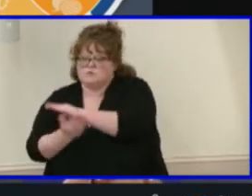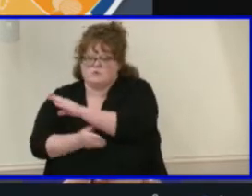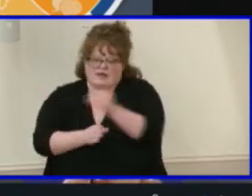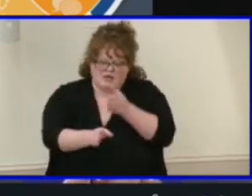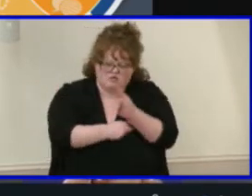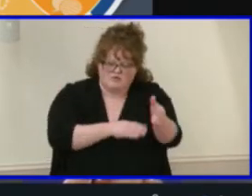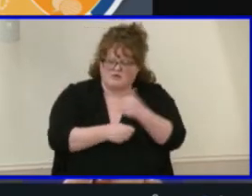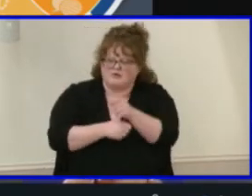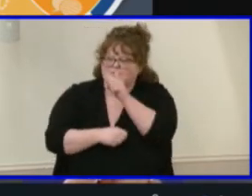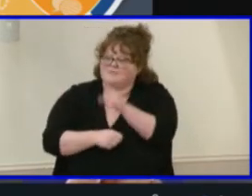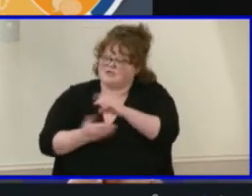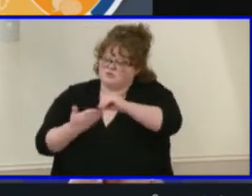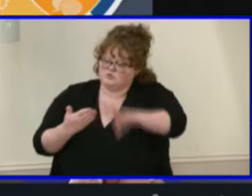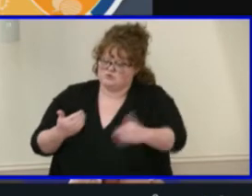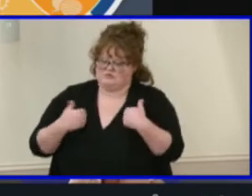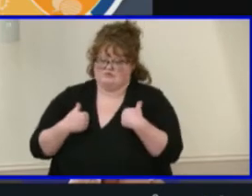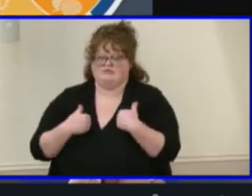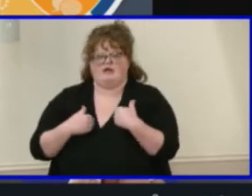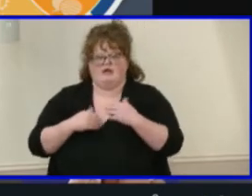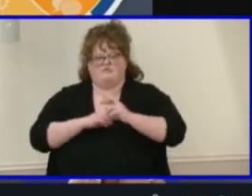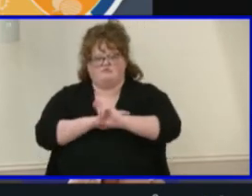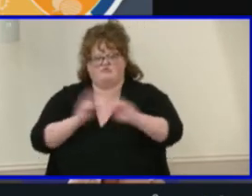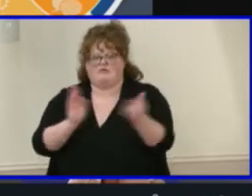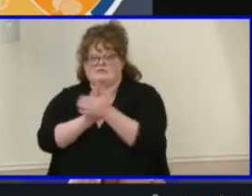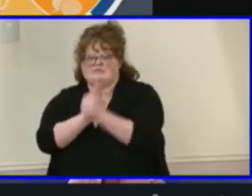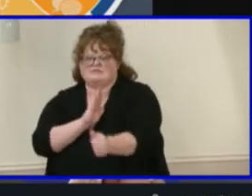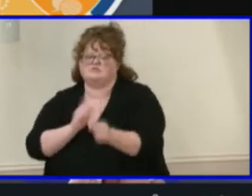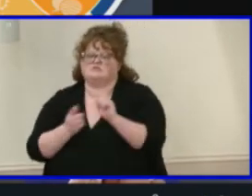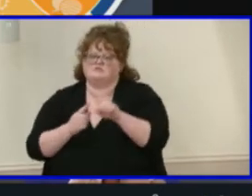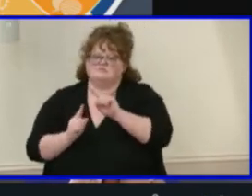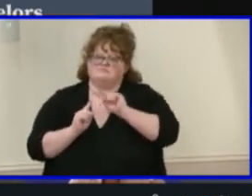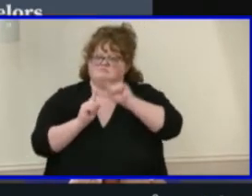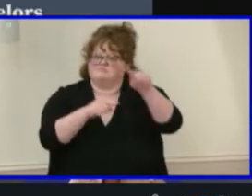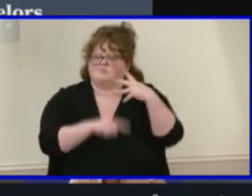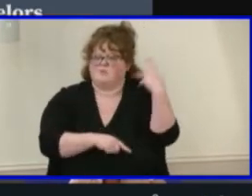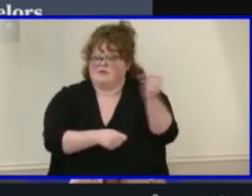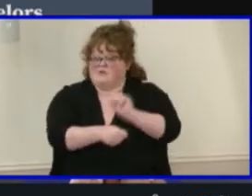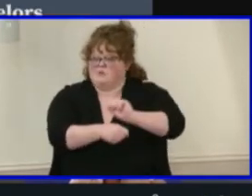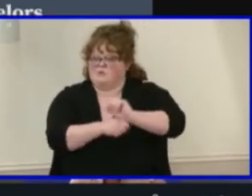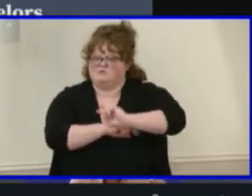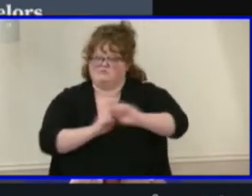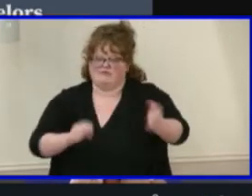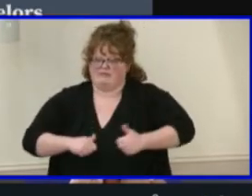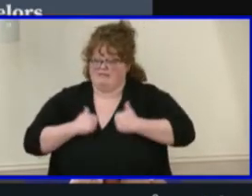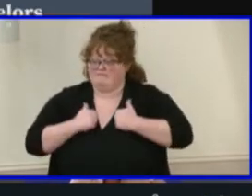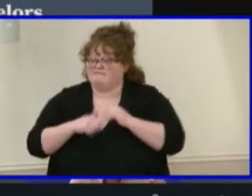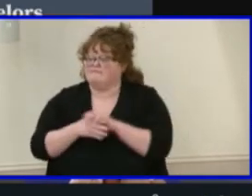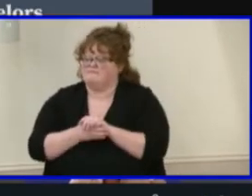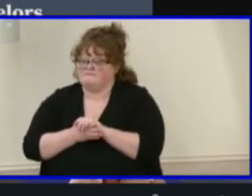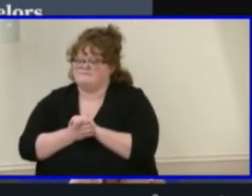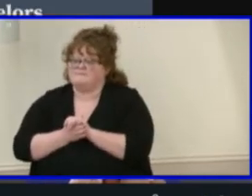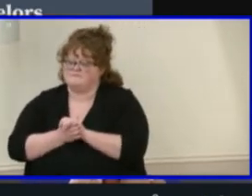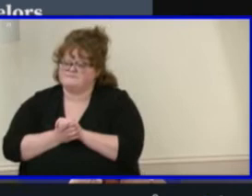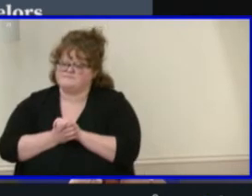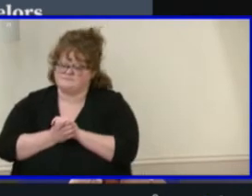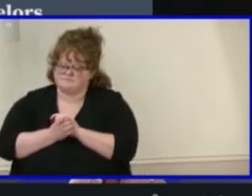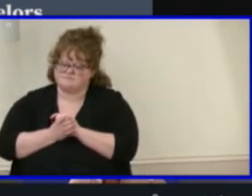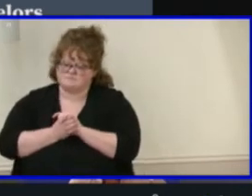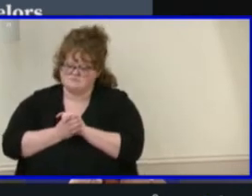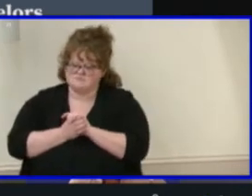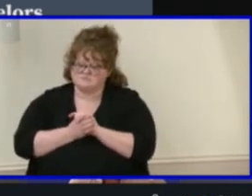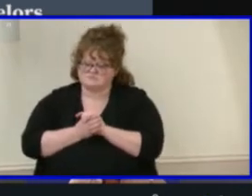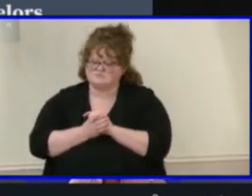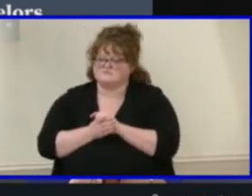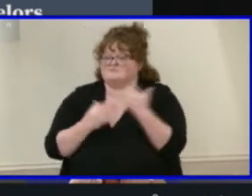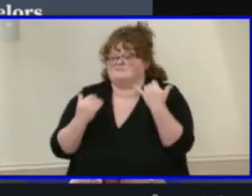necessary to be life ready as outlined in the Henrico learner profile. Before we move on, we would like to